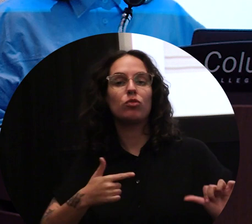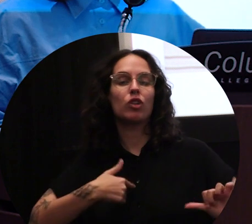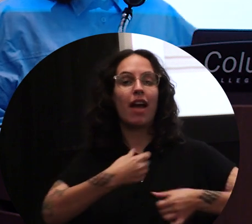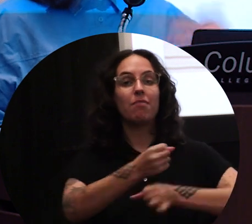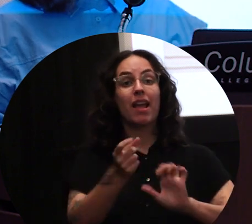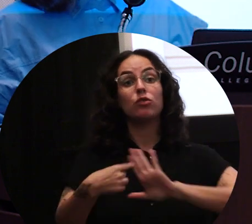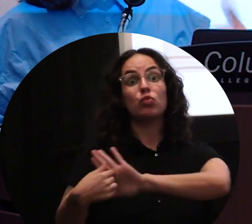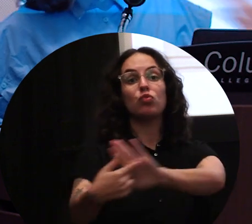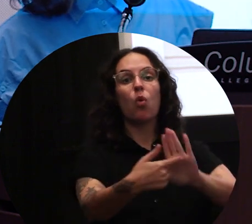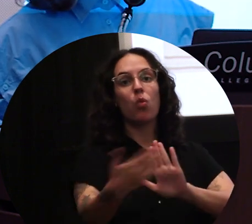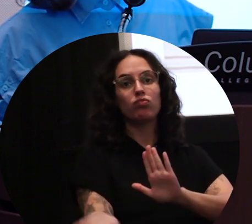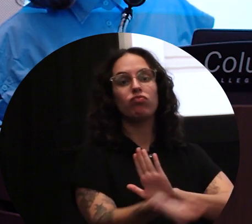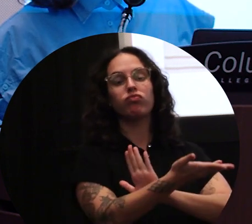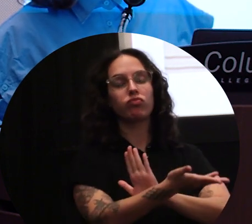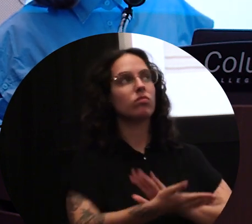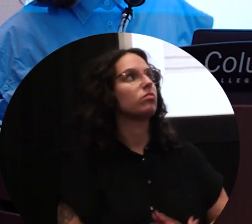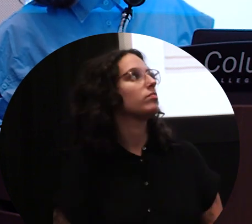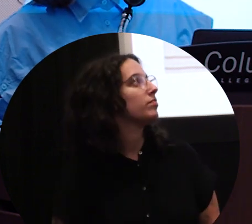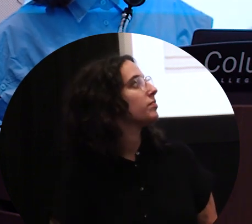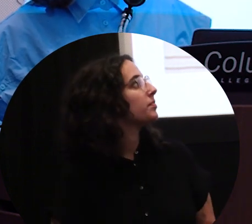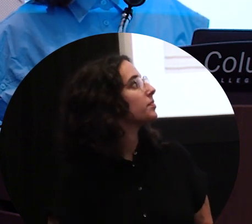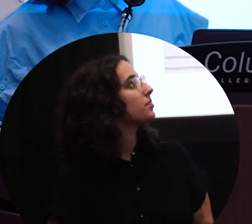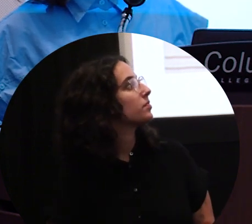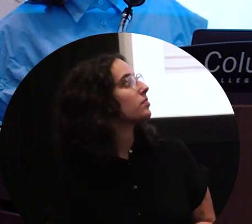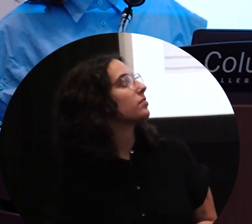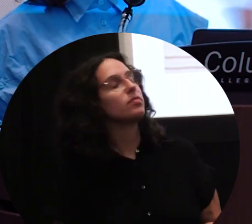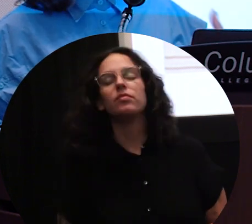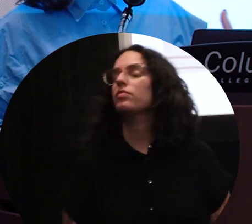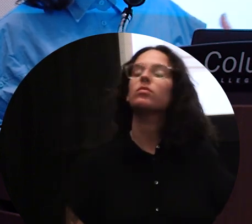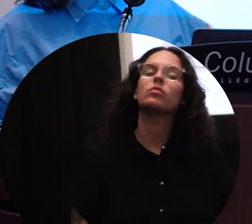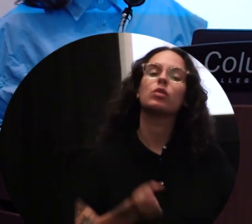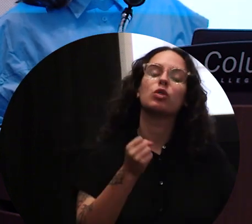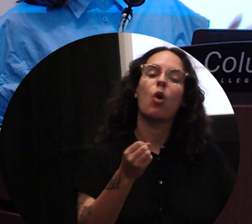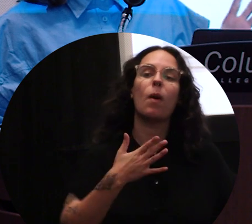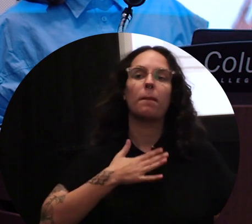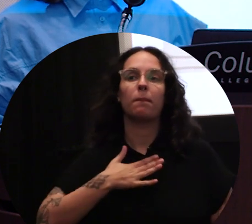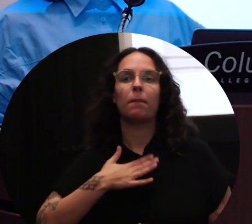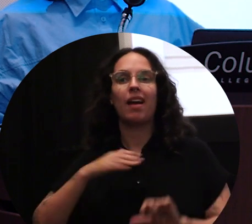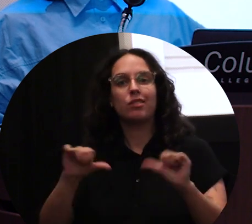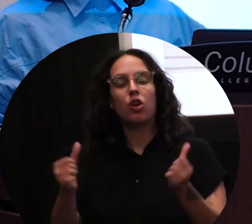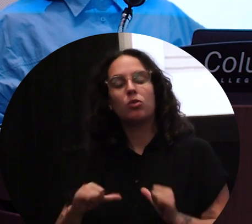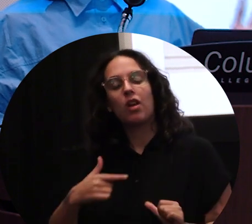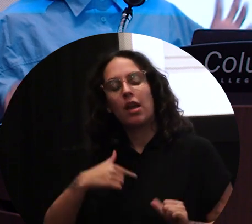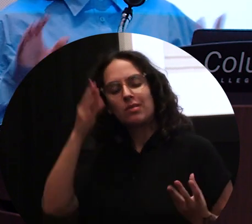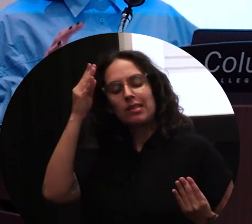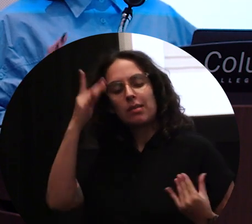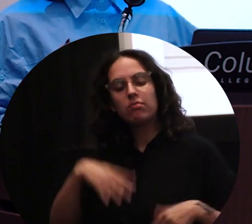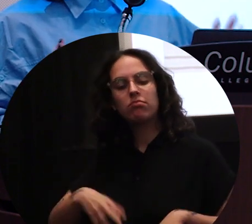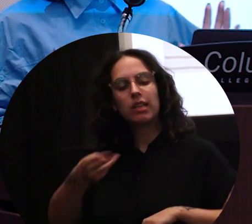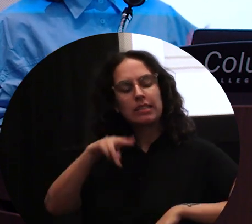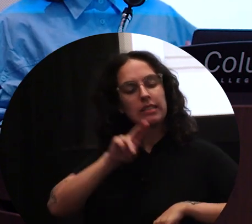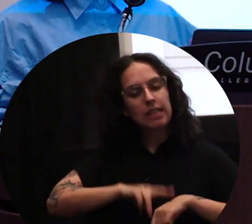And so this so as far as the piece goes, I was really thinking about nature, I was really thinking about different